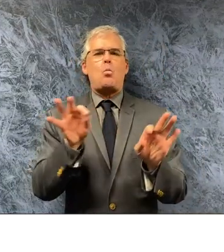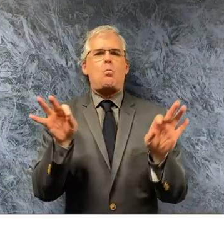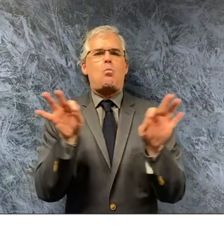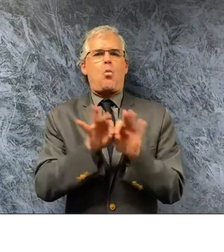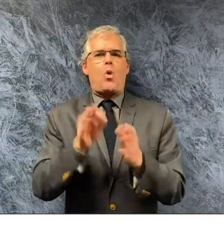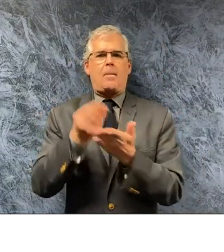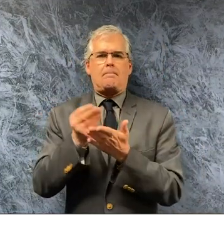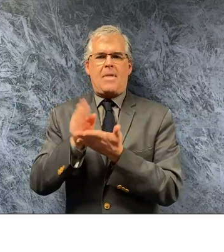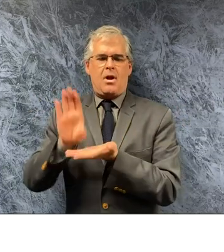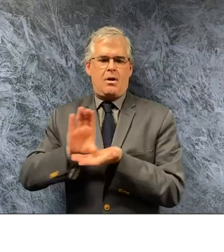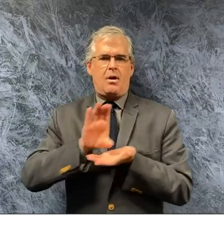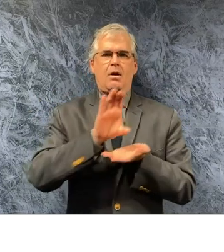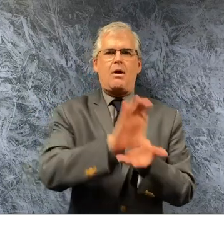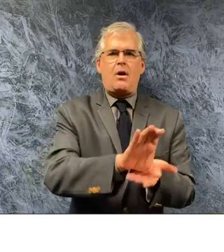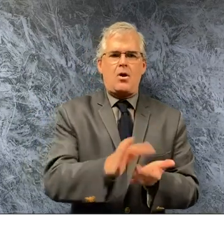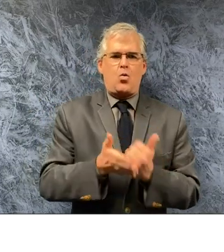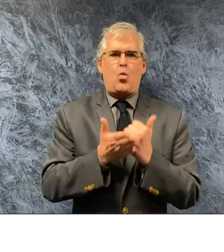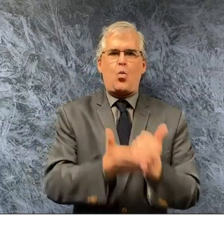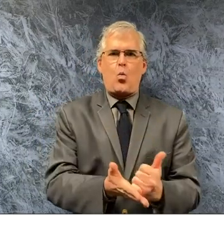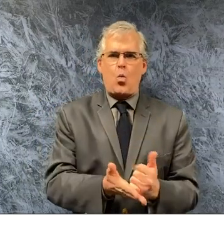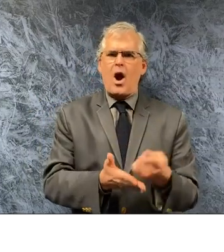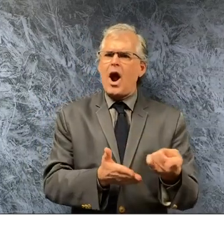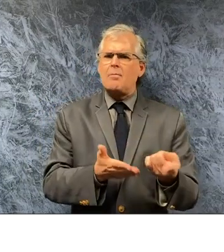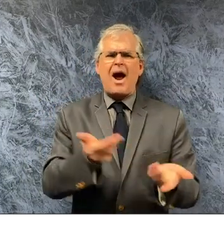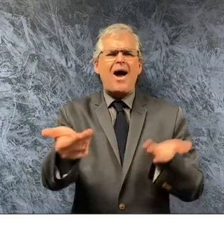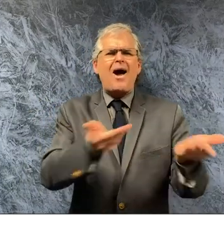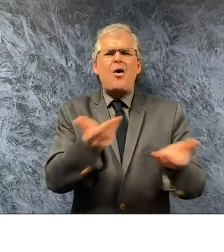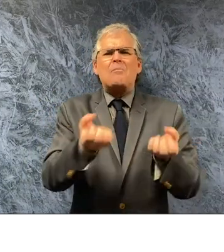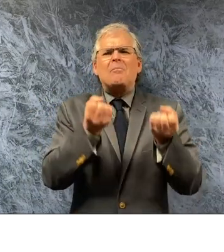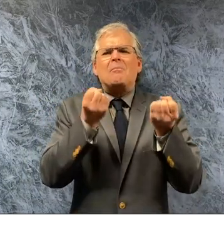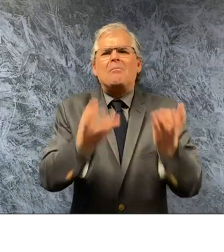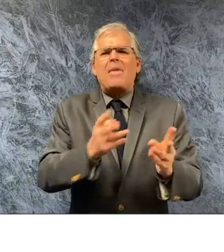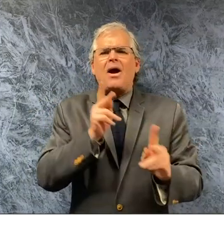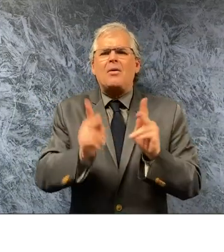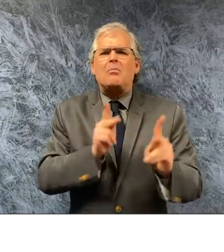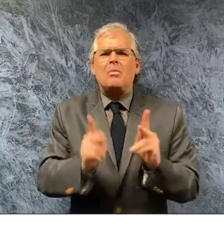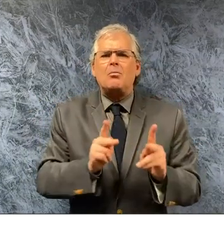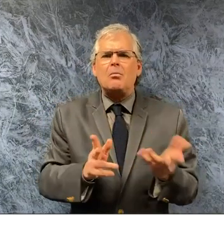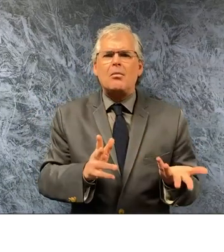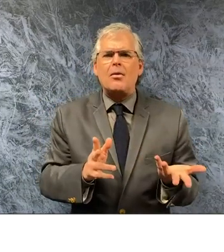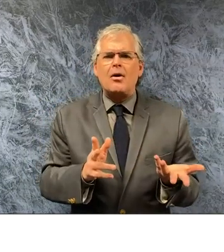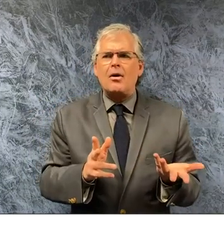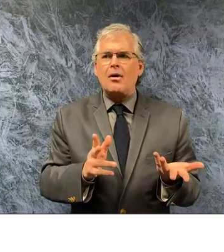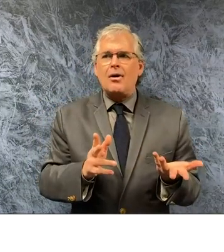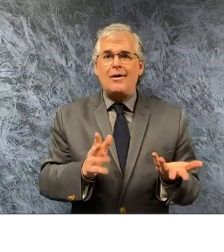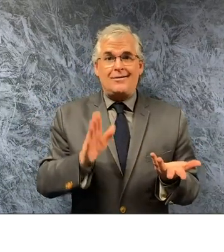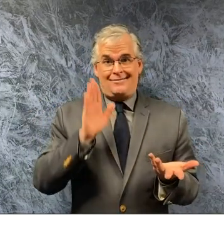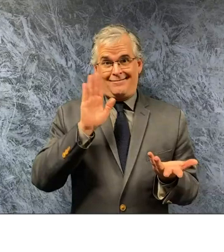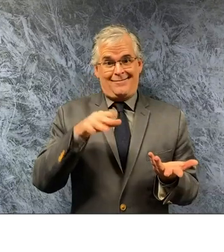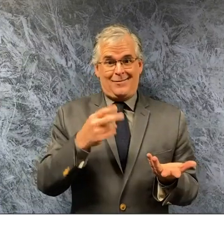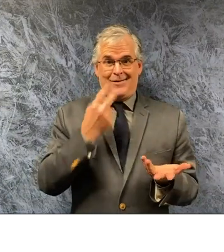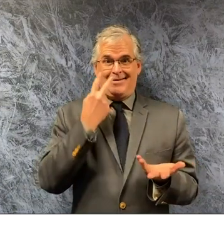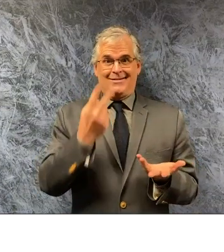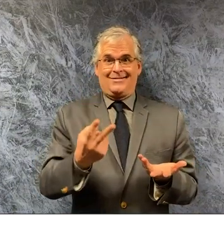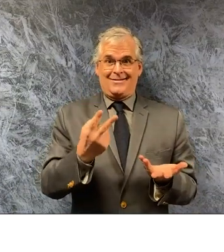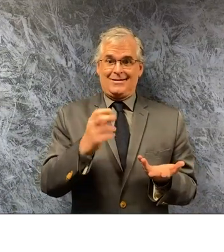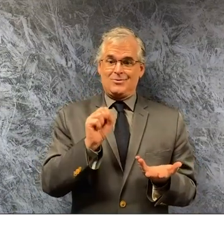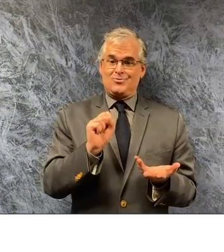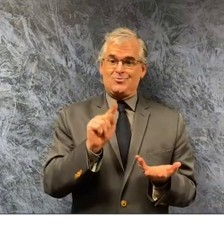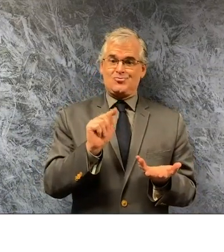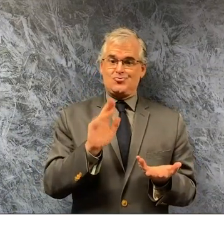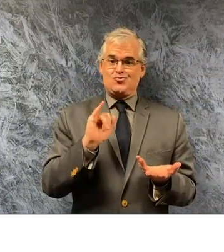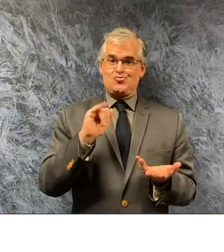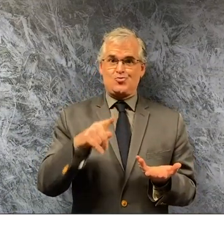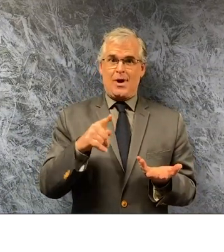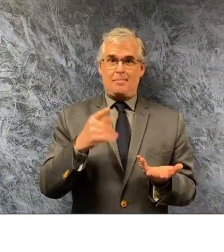uh it's a big employer of ours obviously when we turn the lights on las vegas boulevard 200 000 people went unemployed